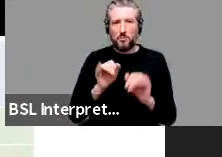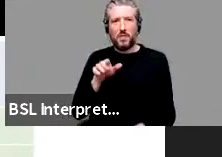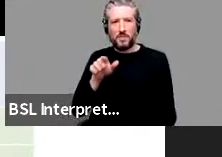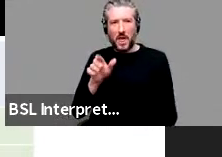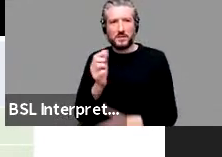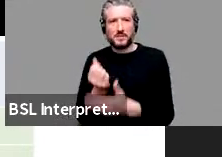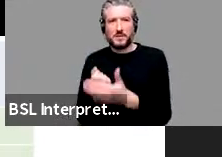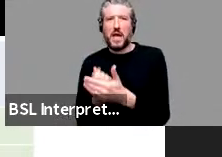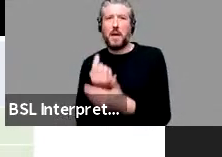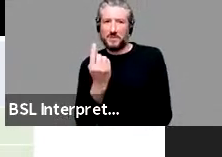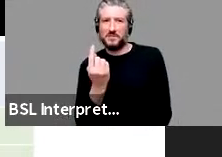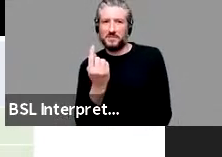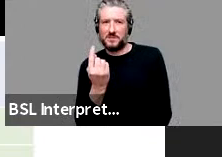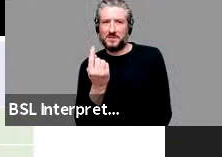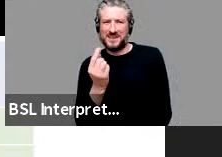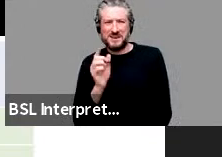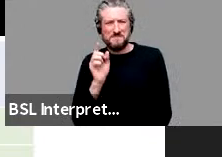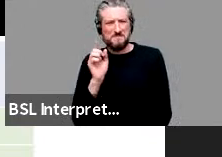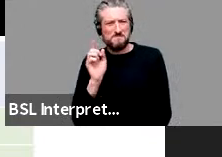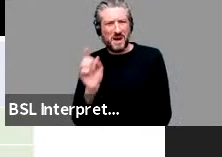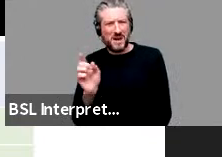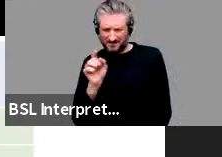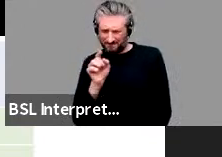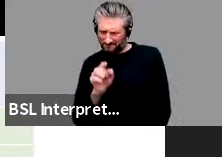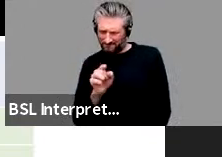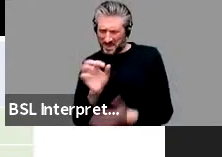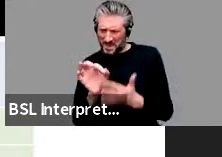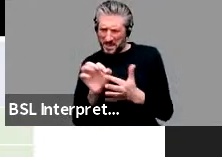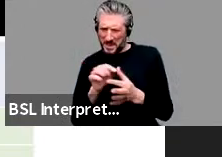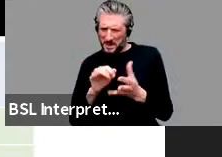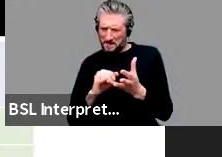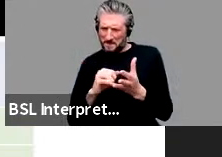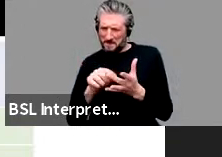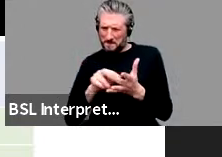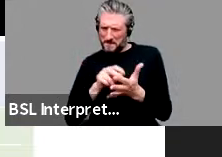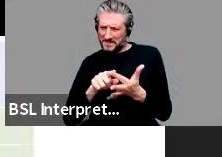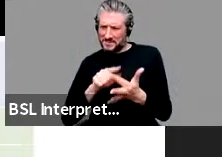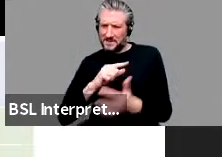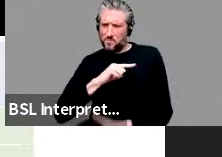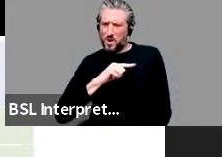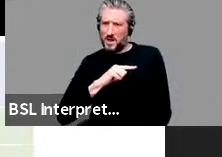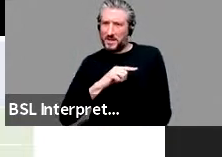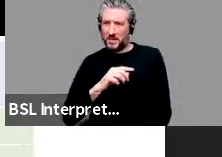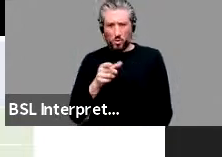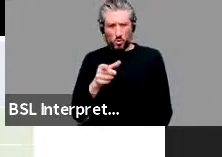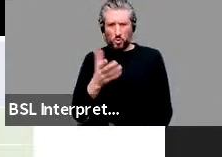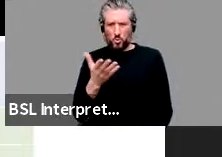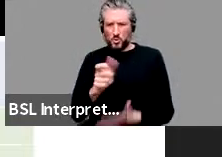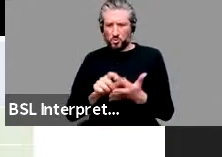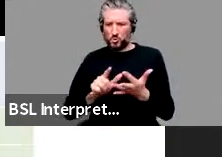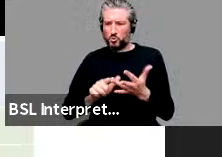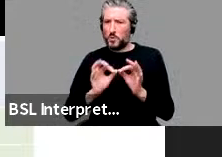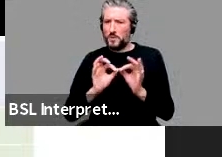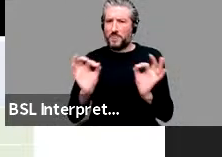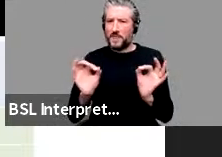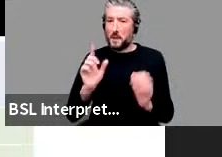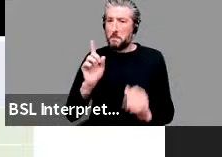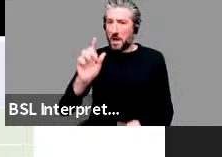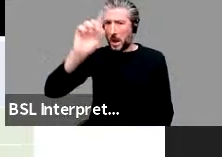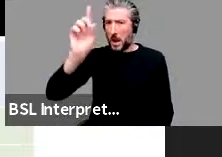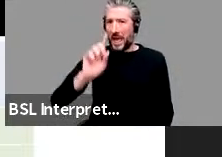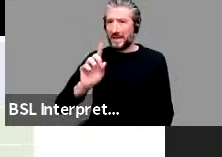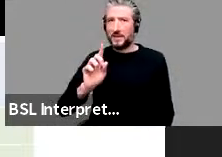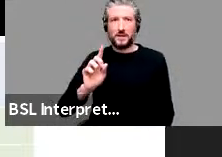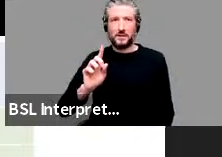you wouldn't use the passive there because you didn't do anything to get hit by lightning. But if you can construe it, that the